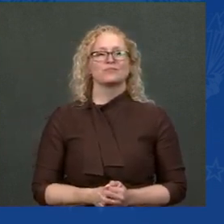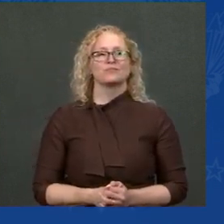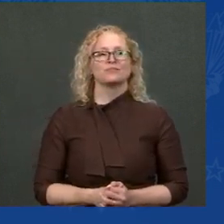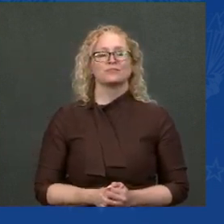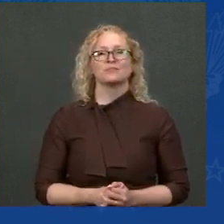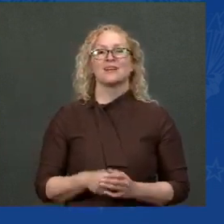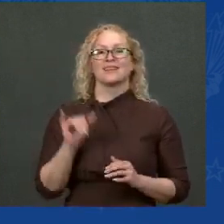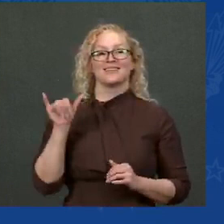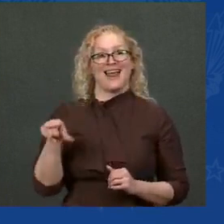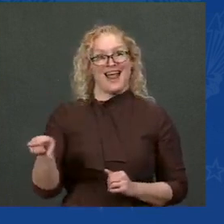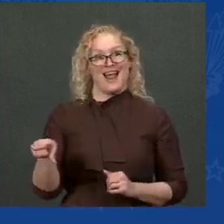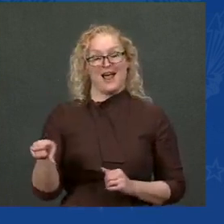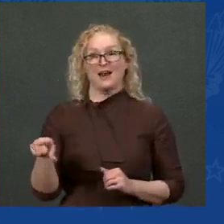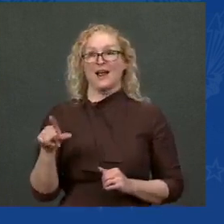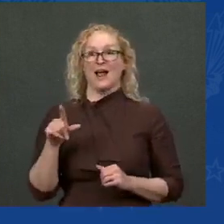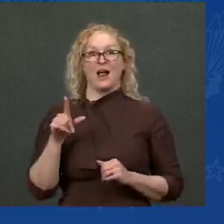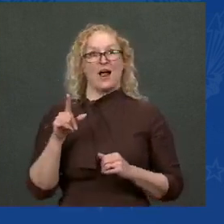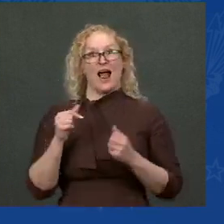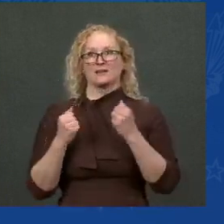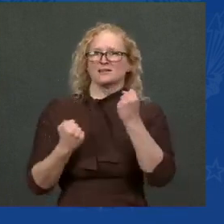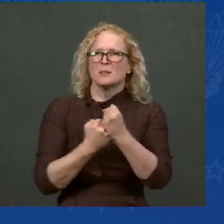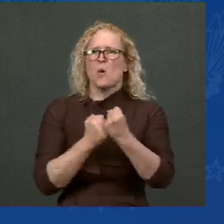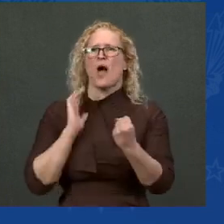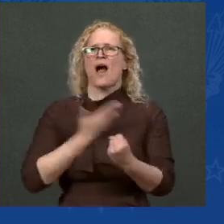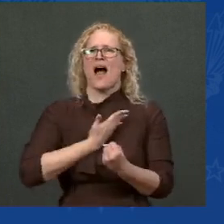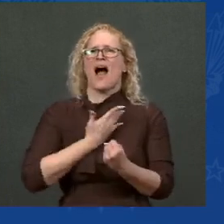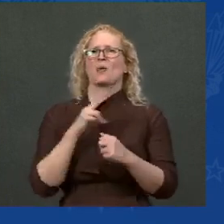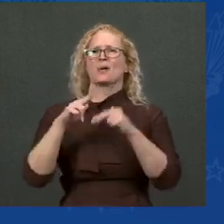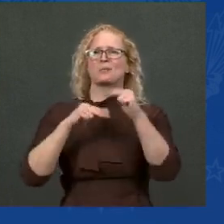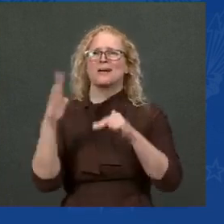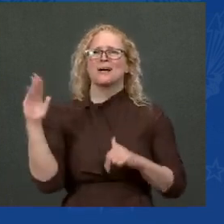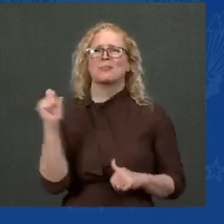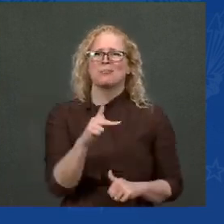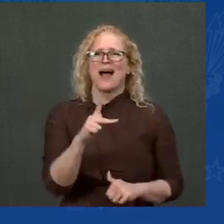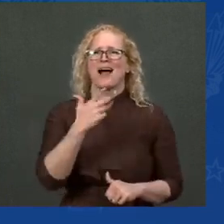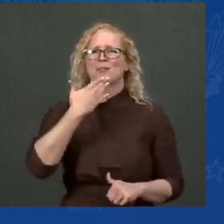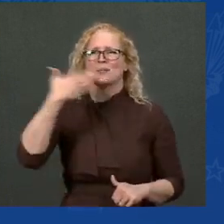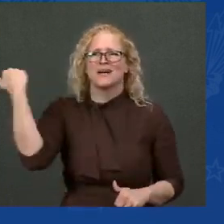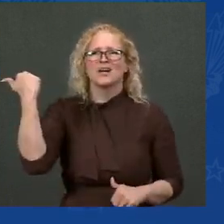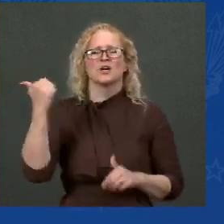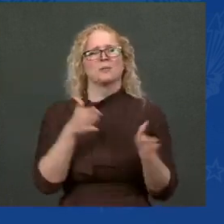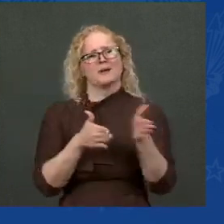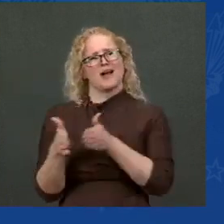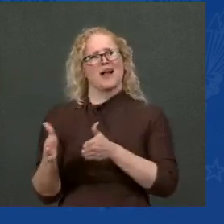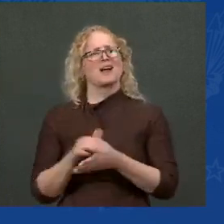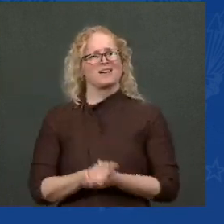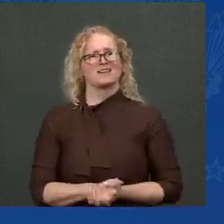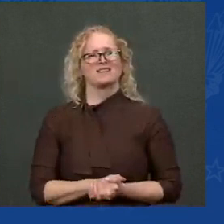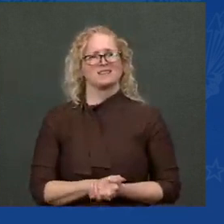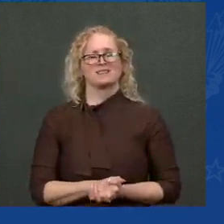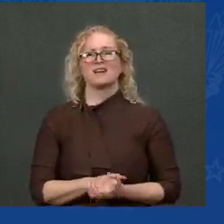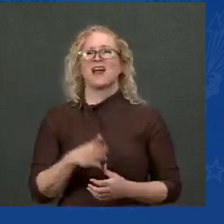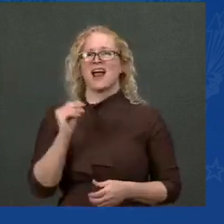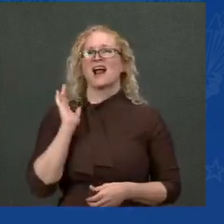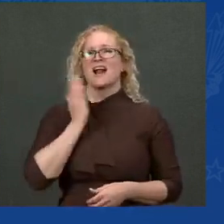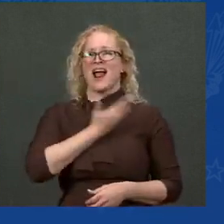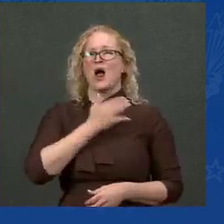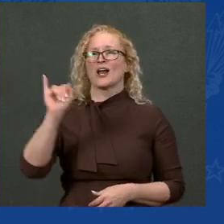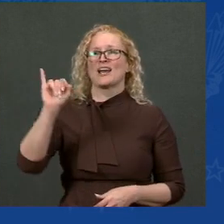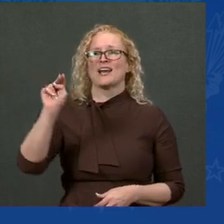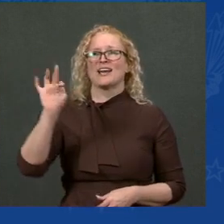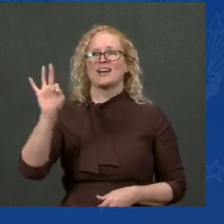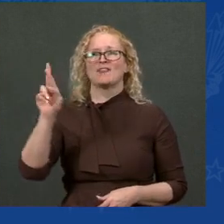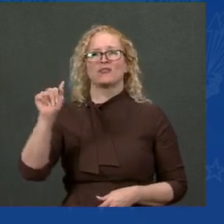debated now. And I'm going to be heading over there quickly, shortly after I do this press conference, back to my office to make some calls.